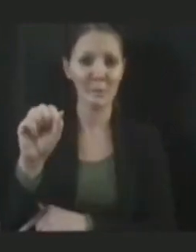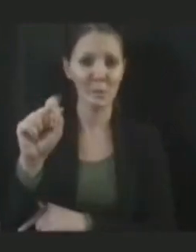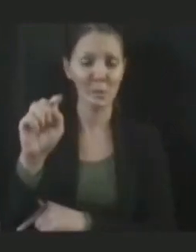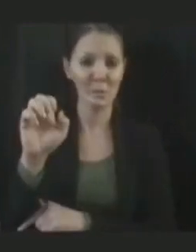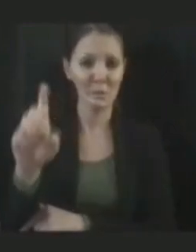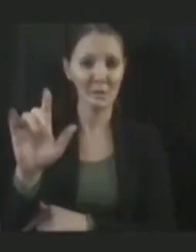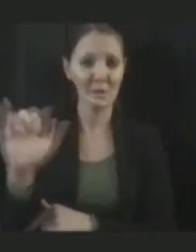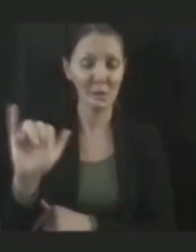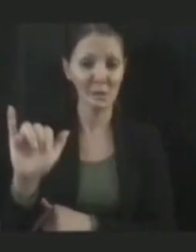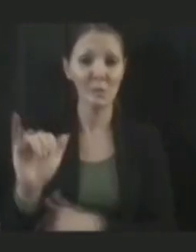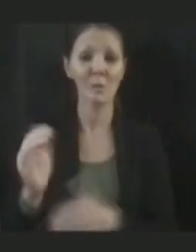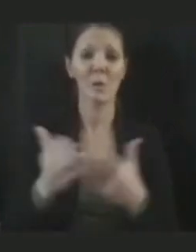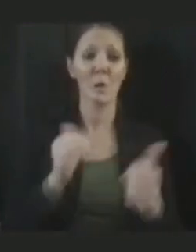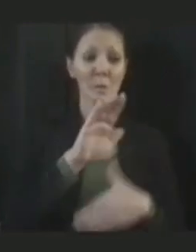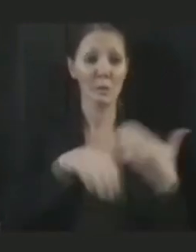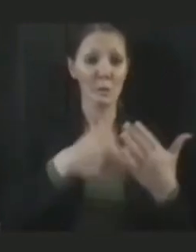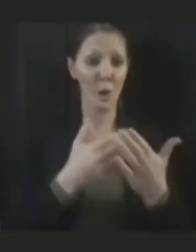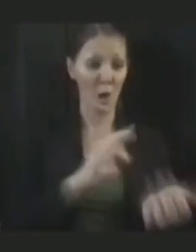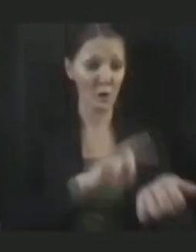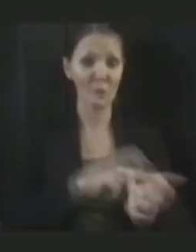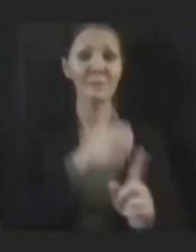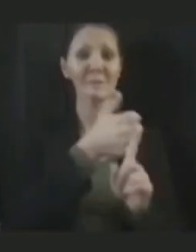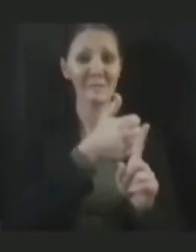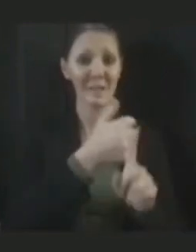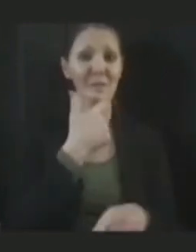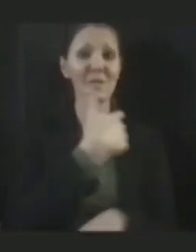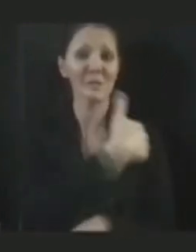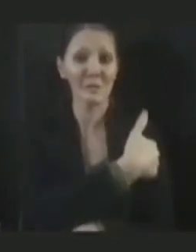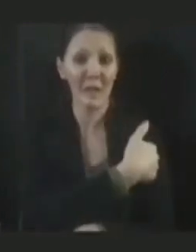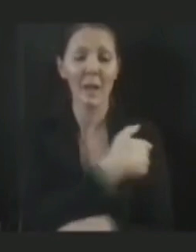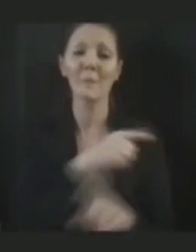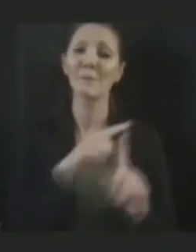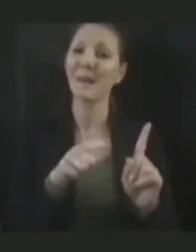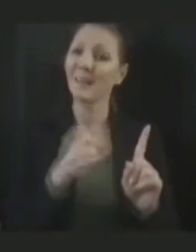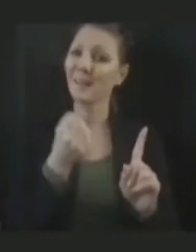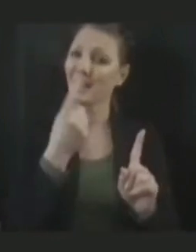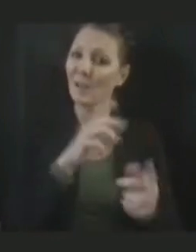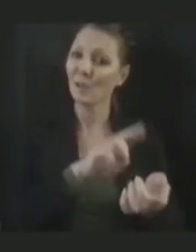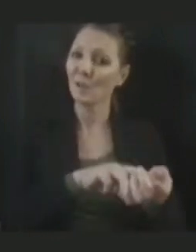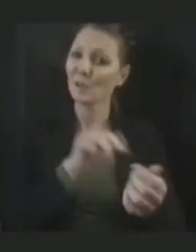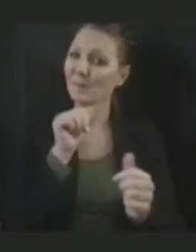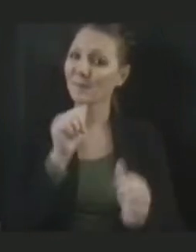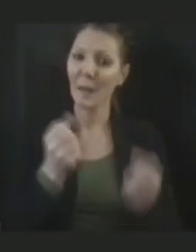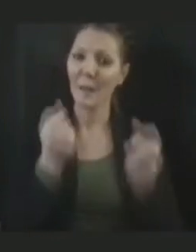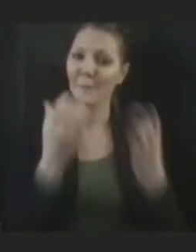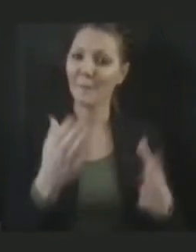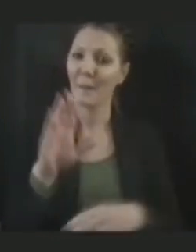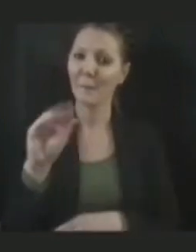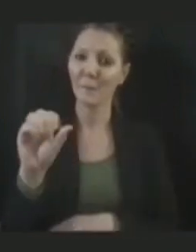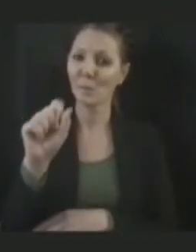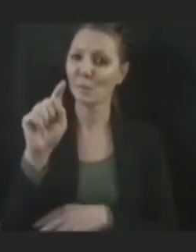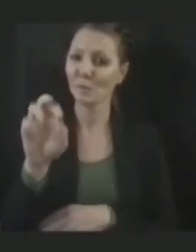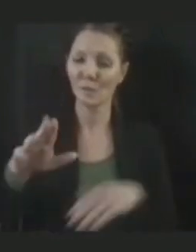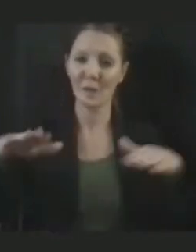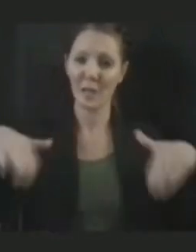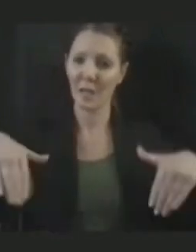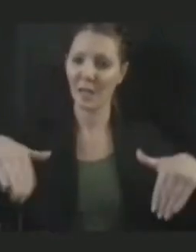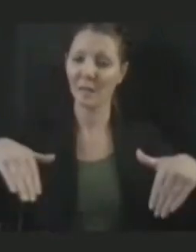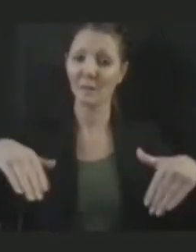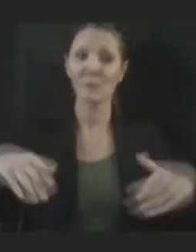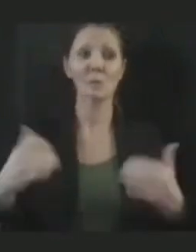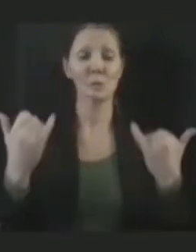are vaccinated, but not that many of them are boosted. So our announcement today is the fact that